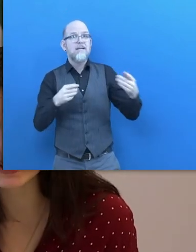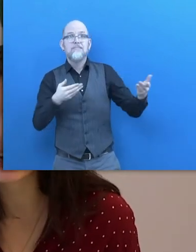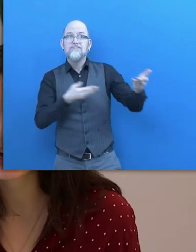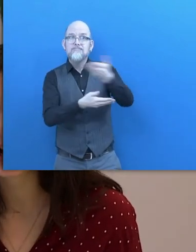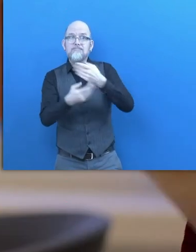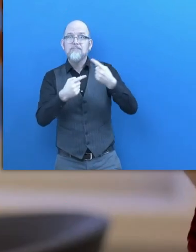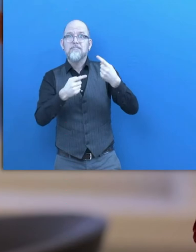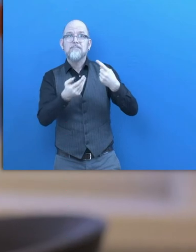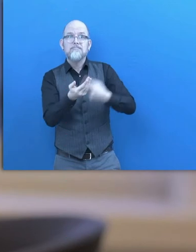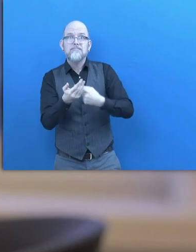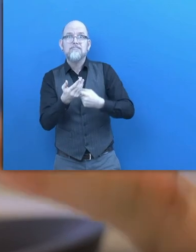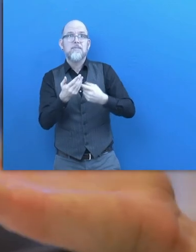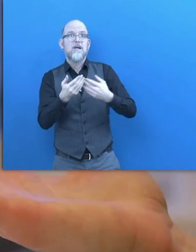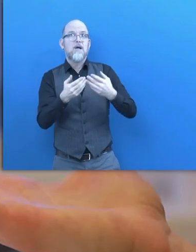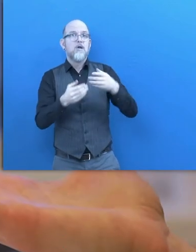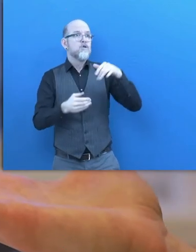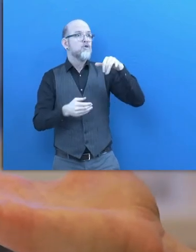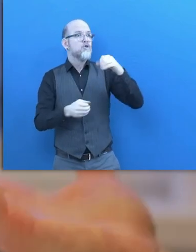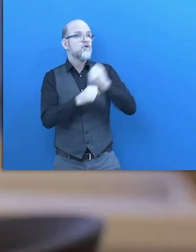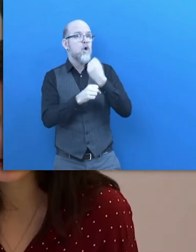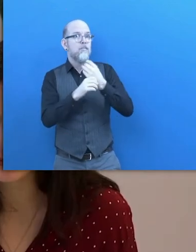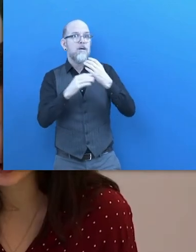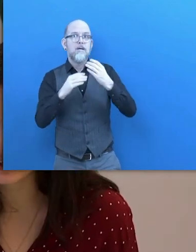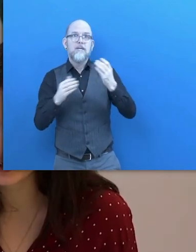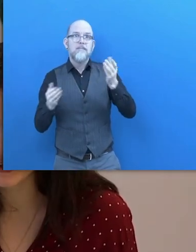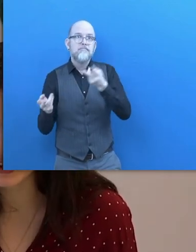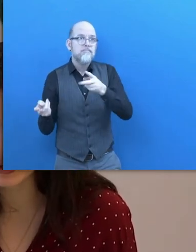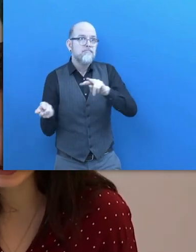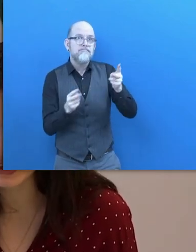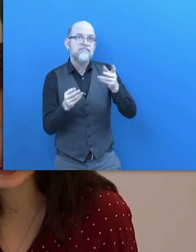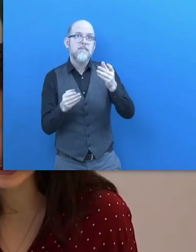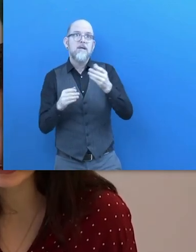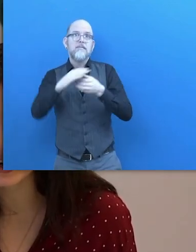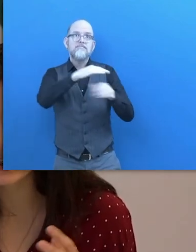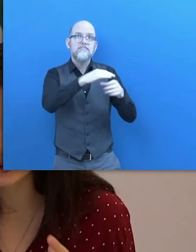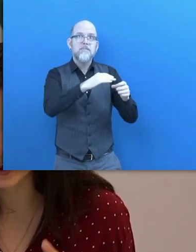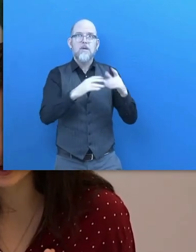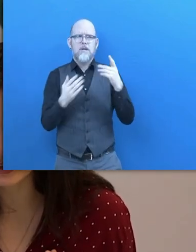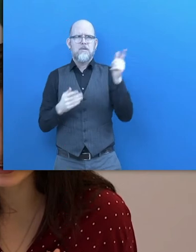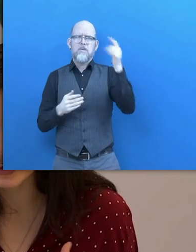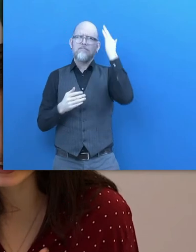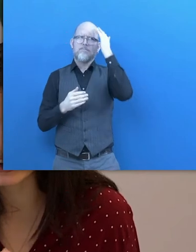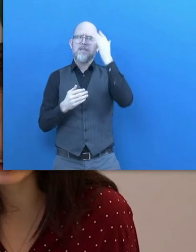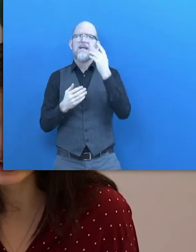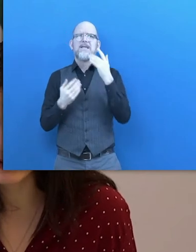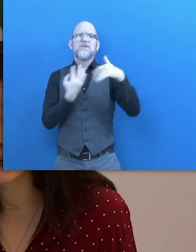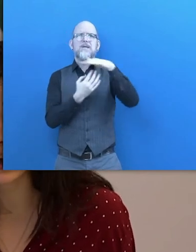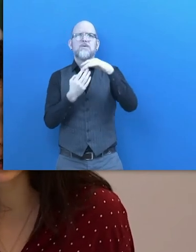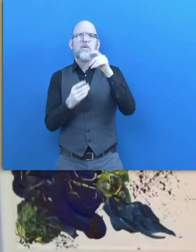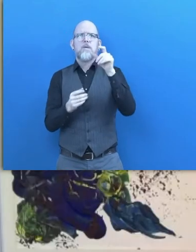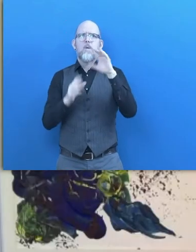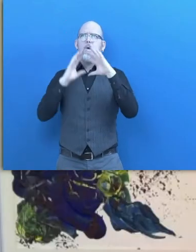portals. When you think of the situation of persons with disabilities in the world that can